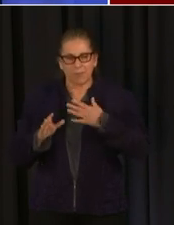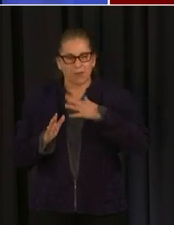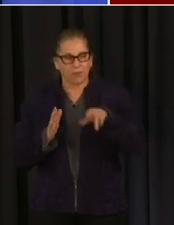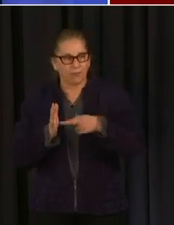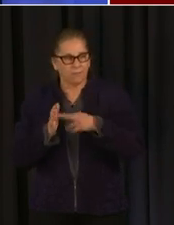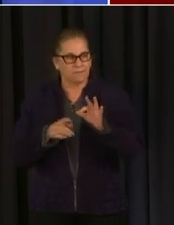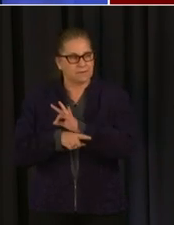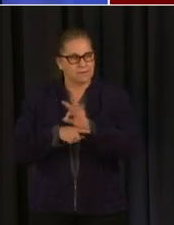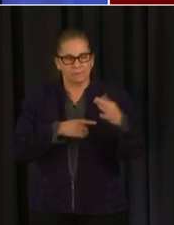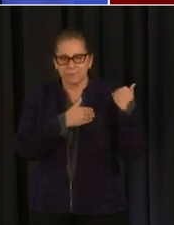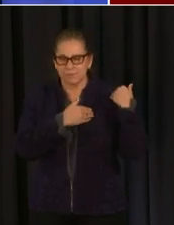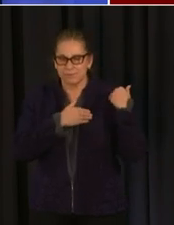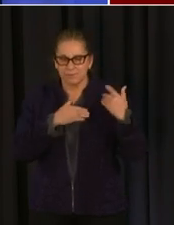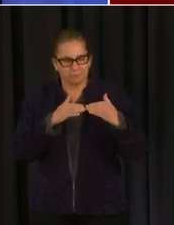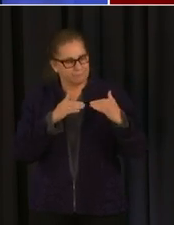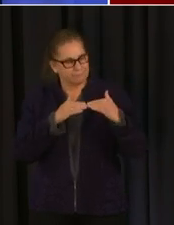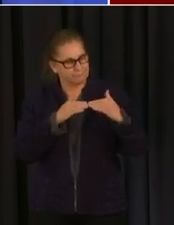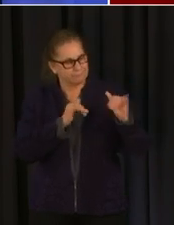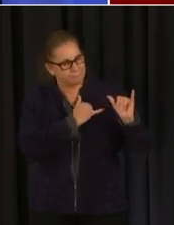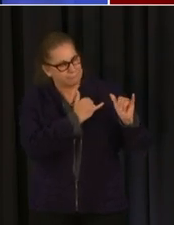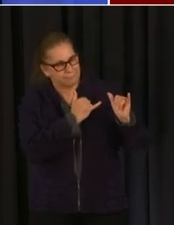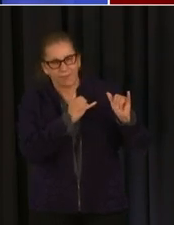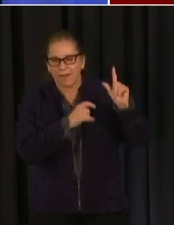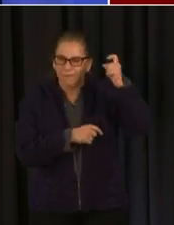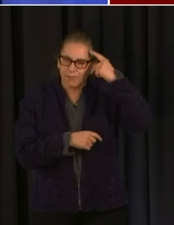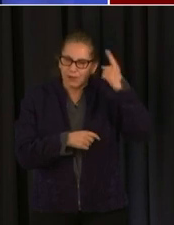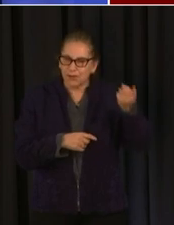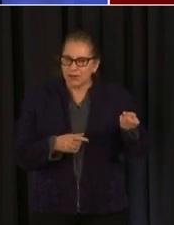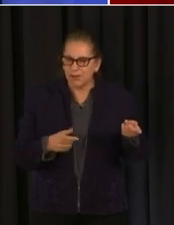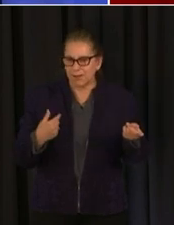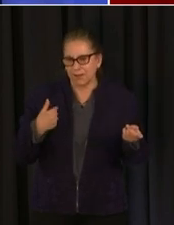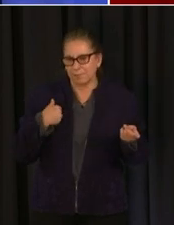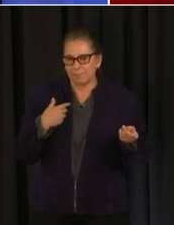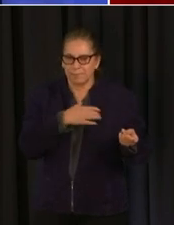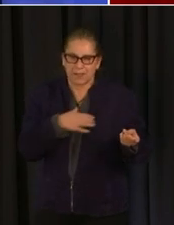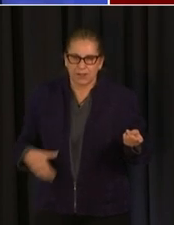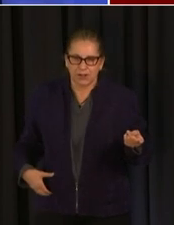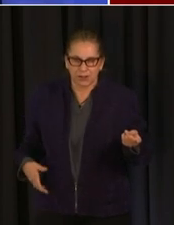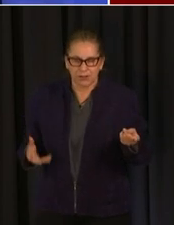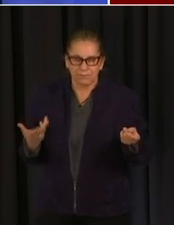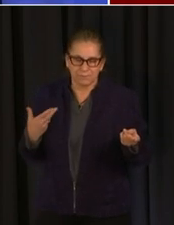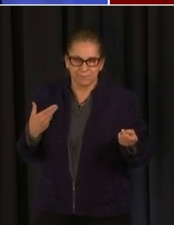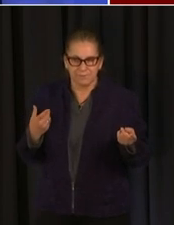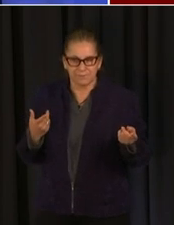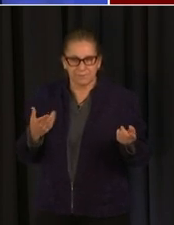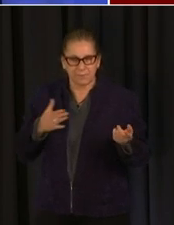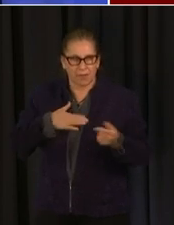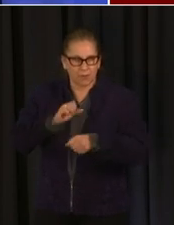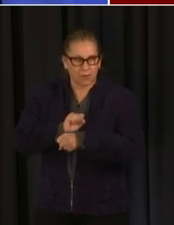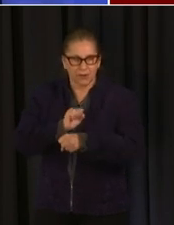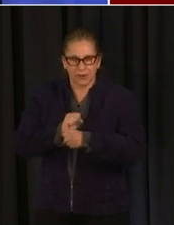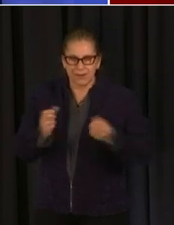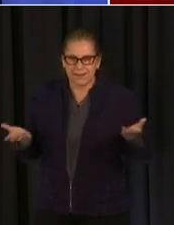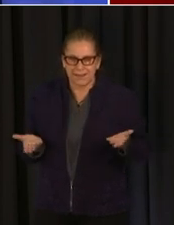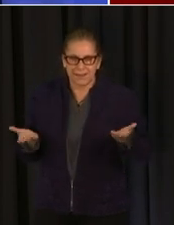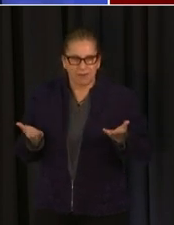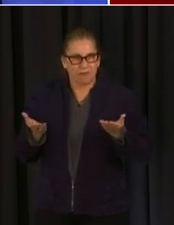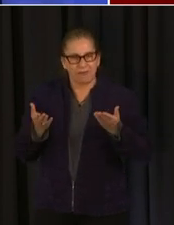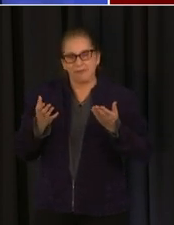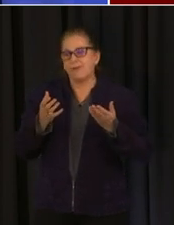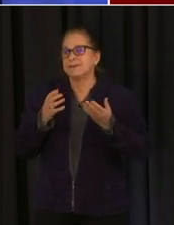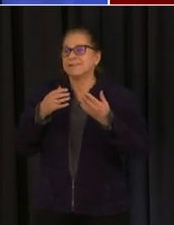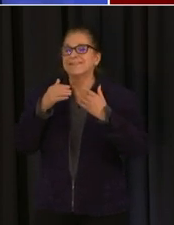of leading a state health agency that is responding to covet in the way that we have state emergency